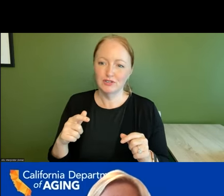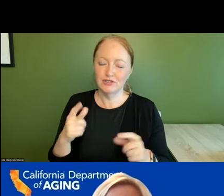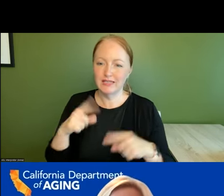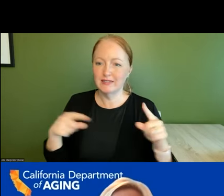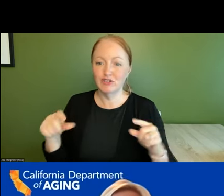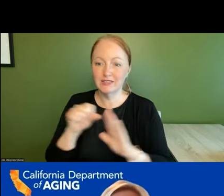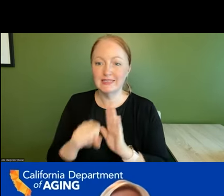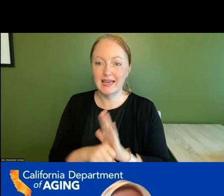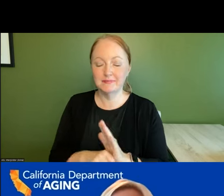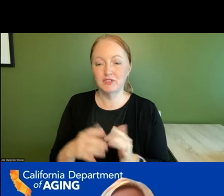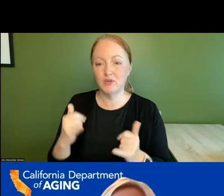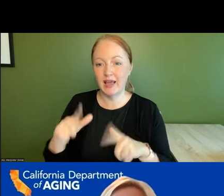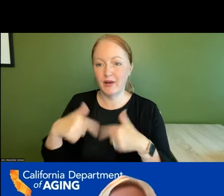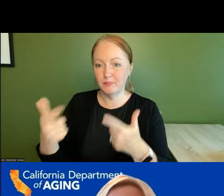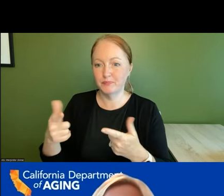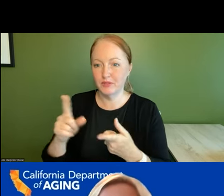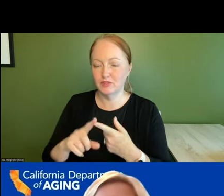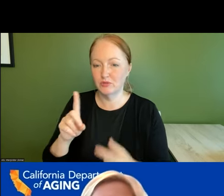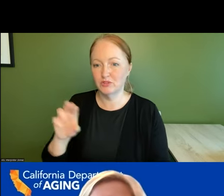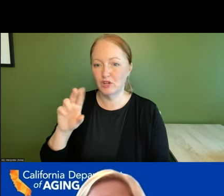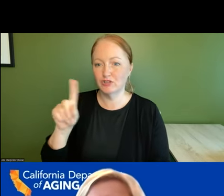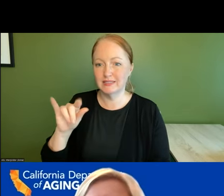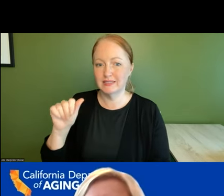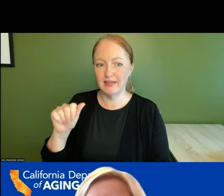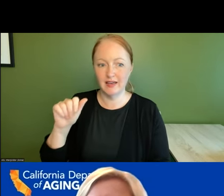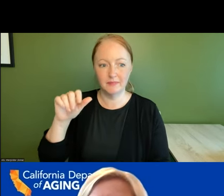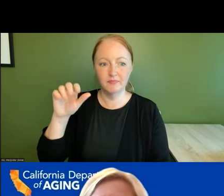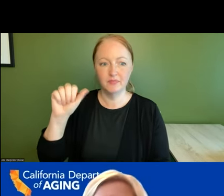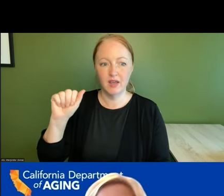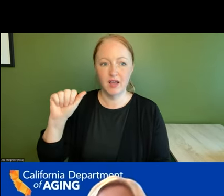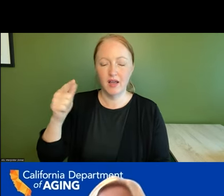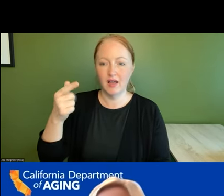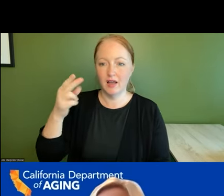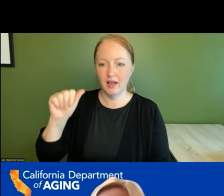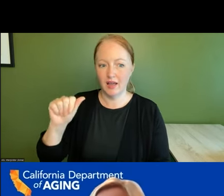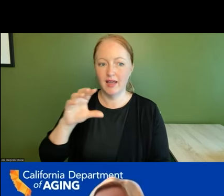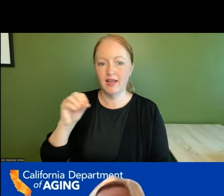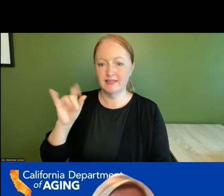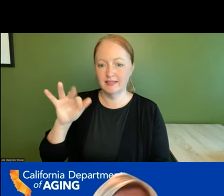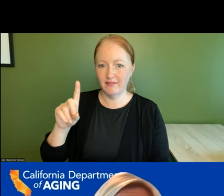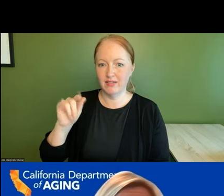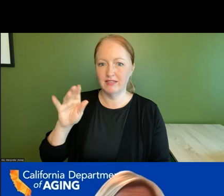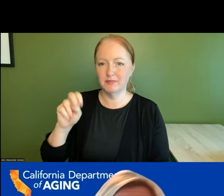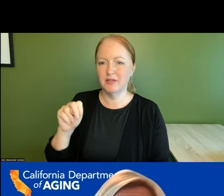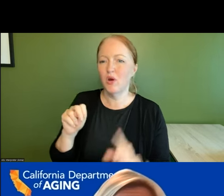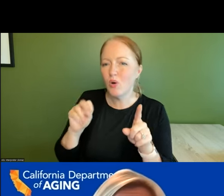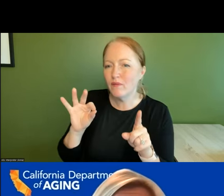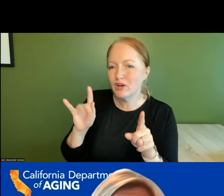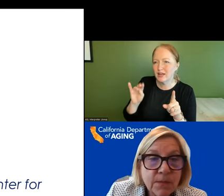diverse state so now i turn it over to dr zia aga and david lindemann who are going yep